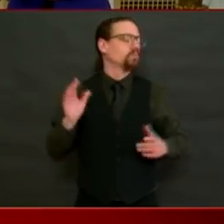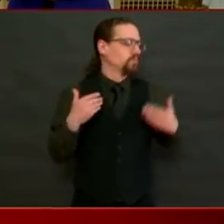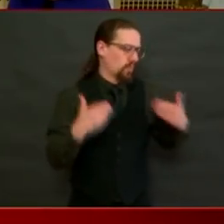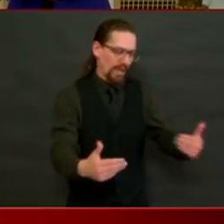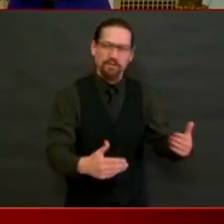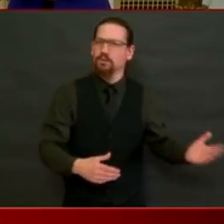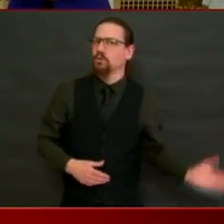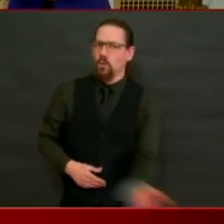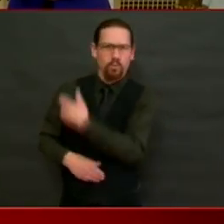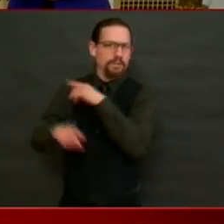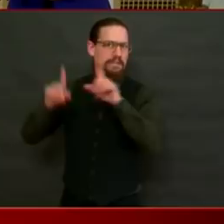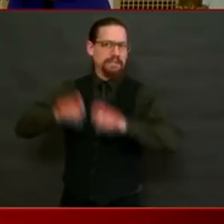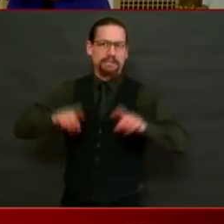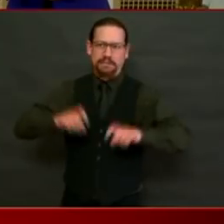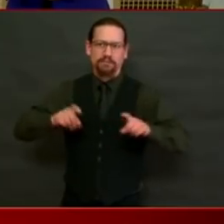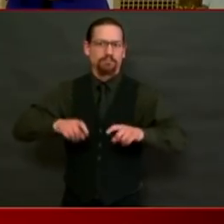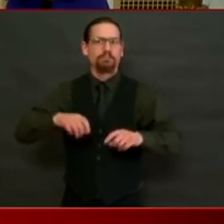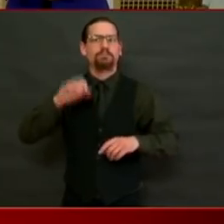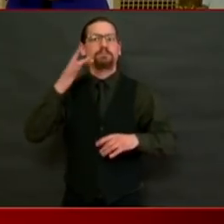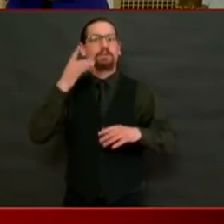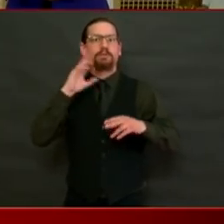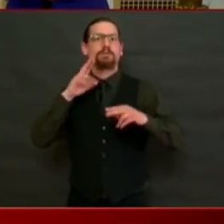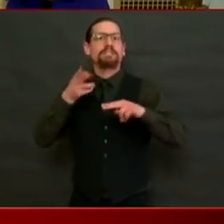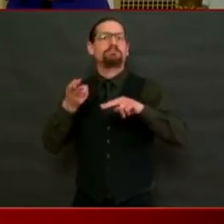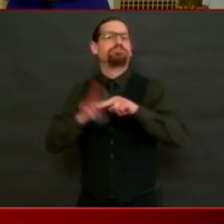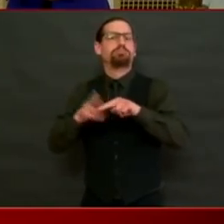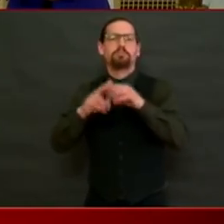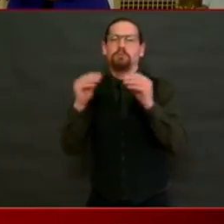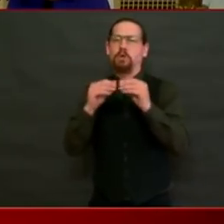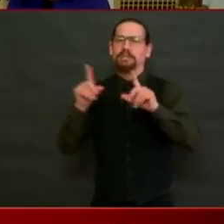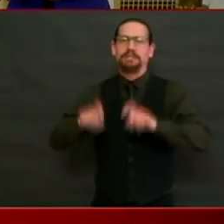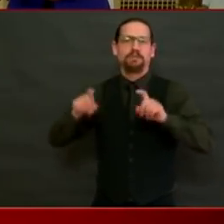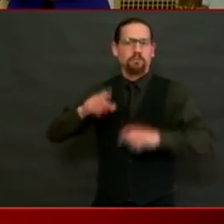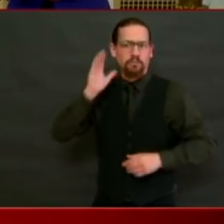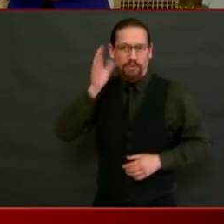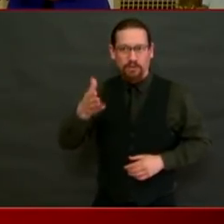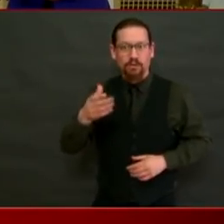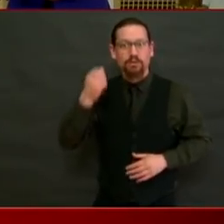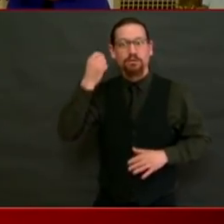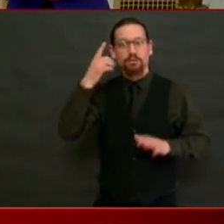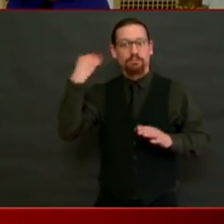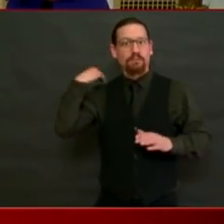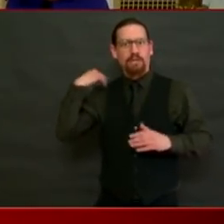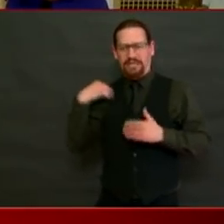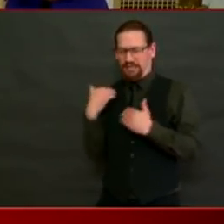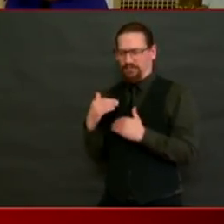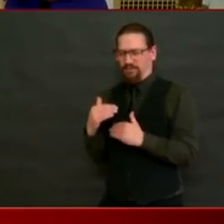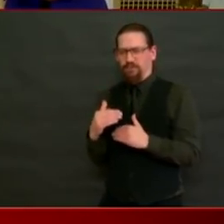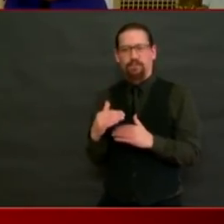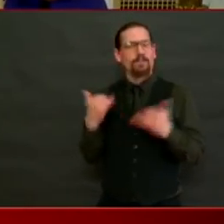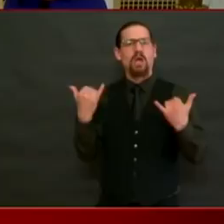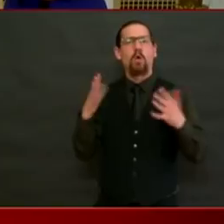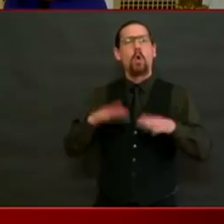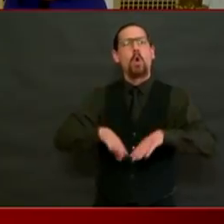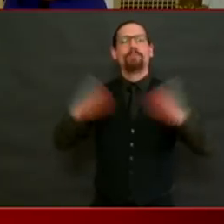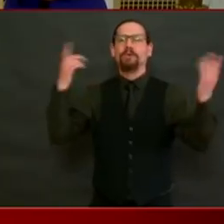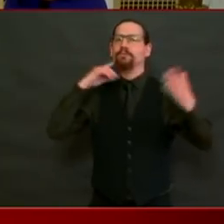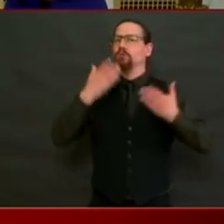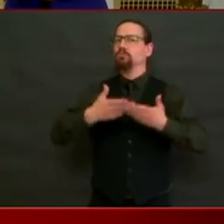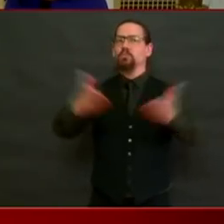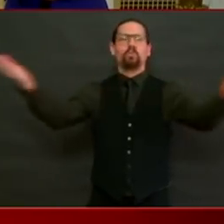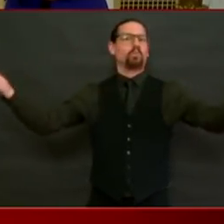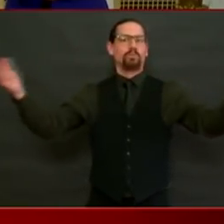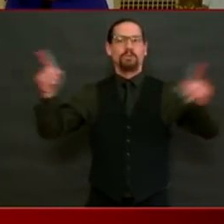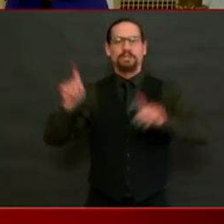what we've been saying, but right now we absolutely can handle over a thousand a day and we need to start seeing the referrals